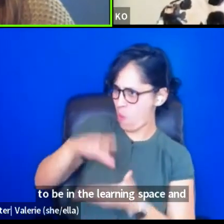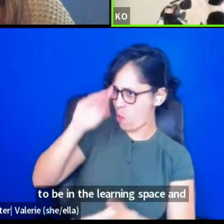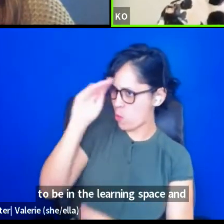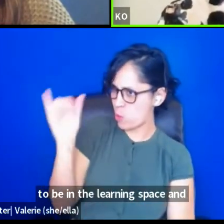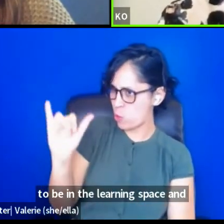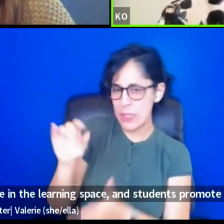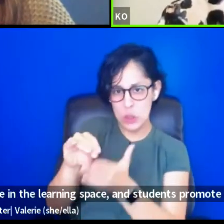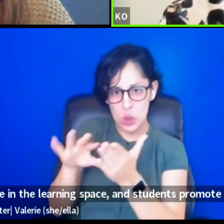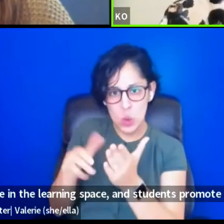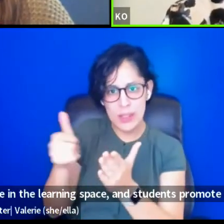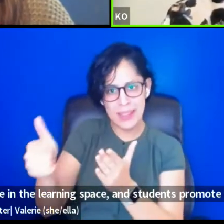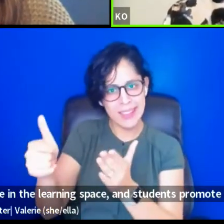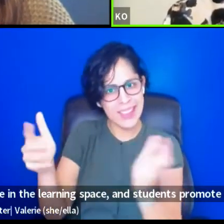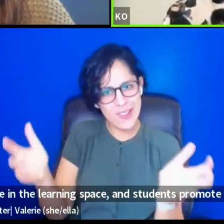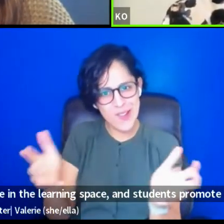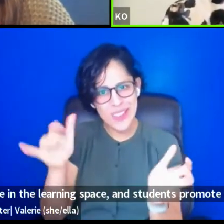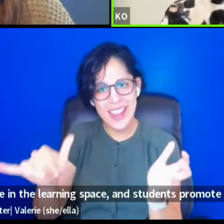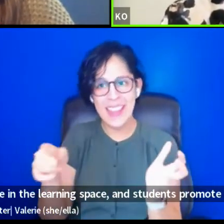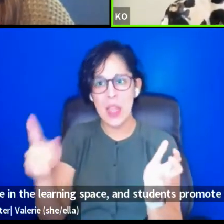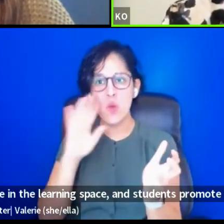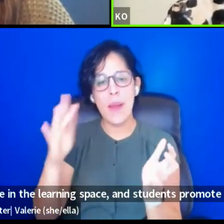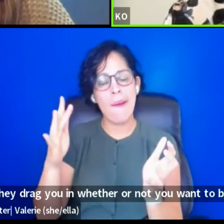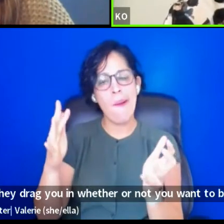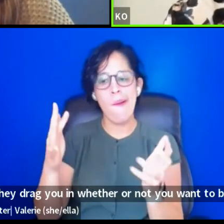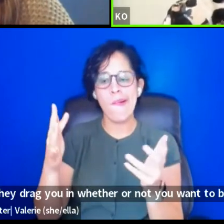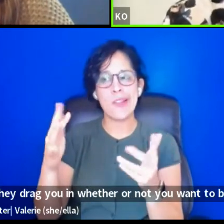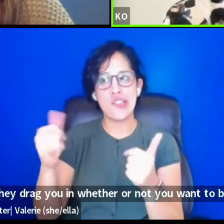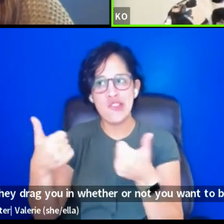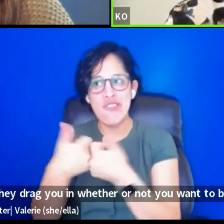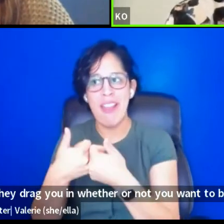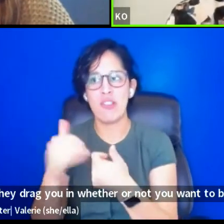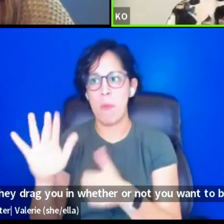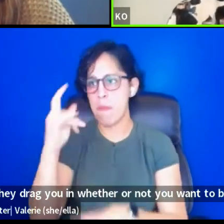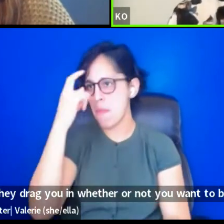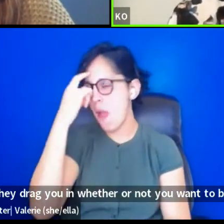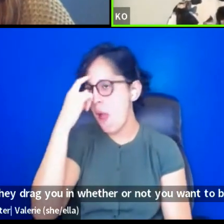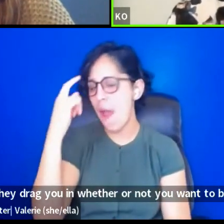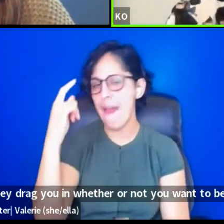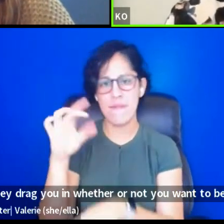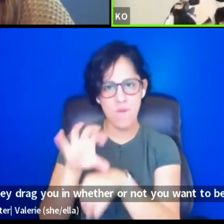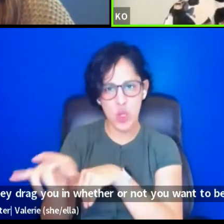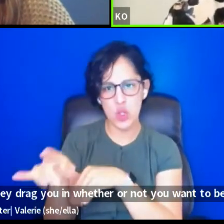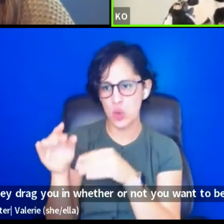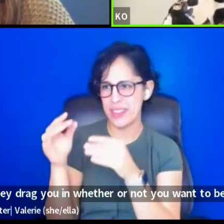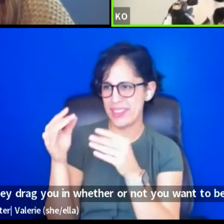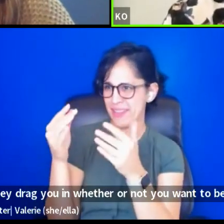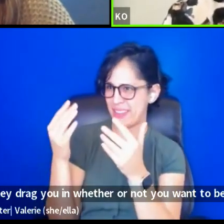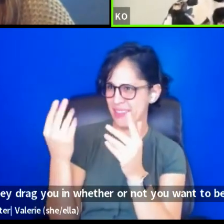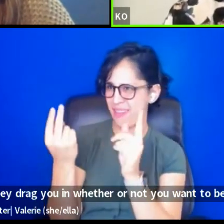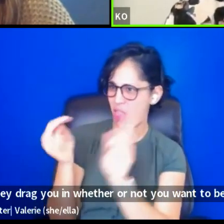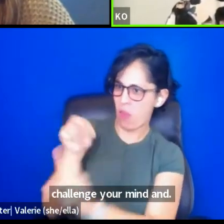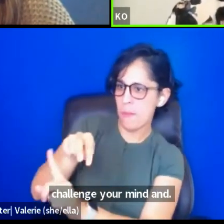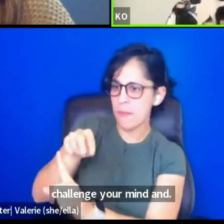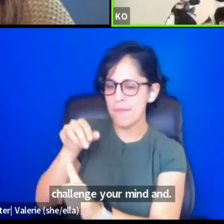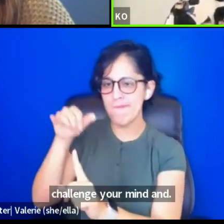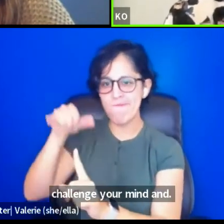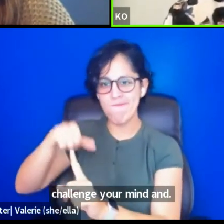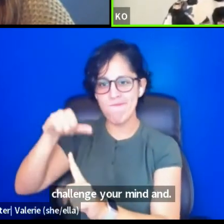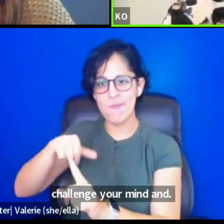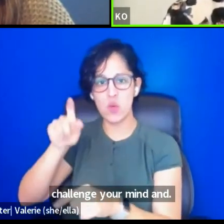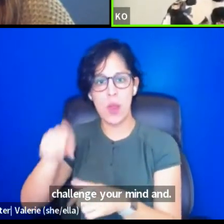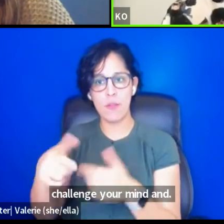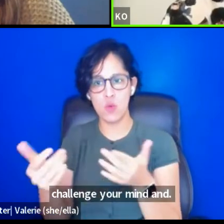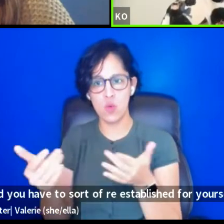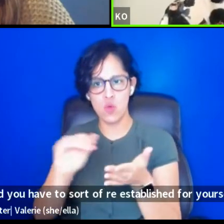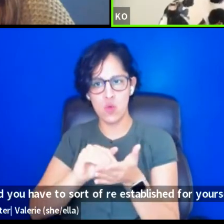that they drag you in whether or not you want to, they challenge your mind and, um, and you have to sort of reestablish